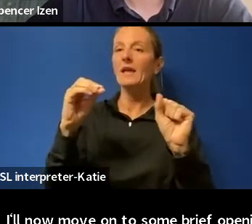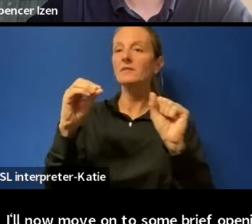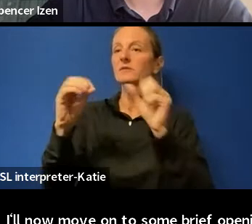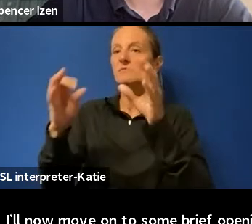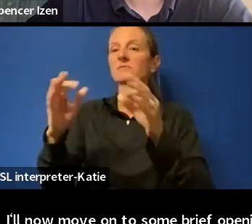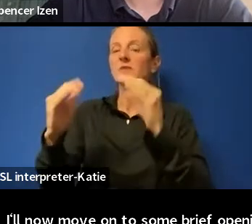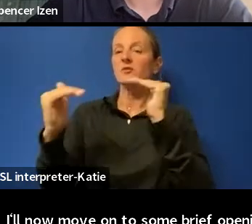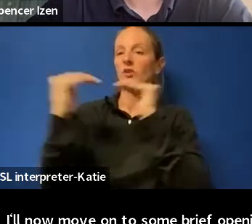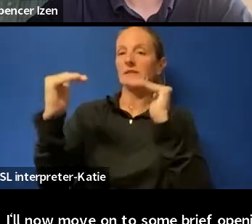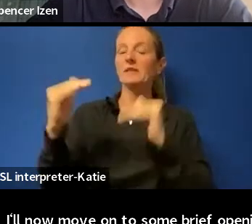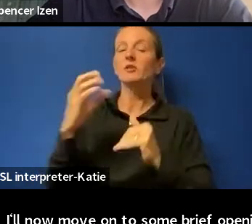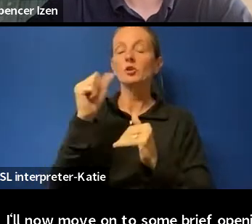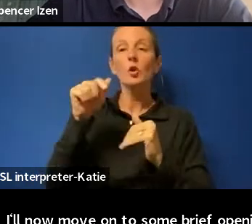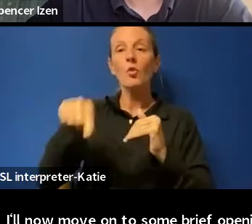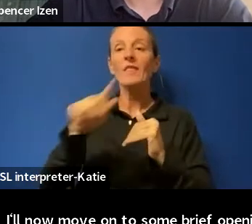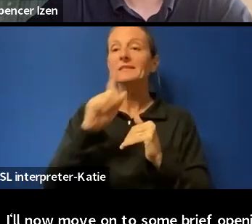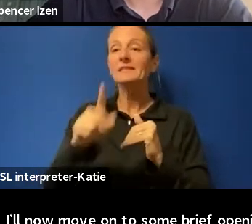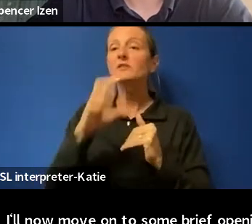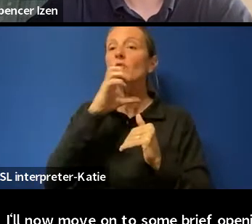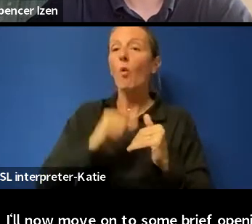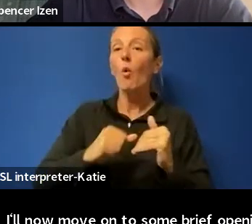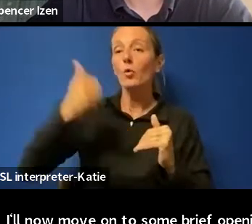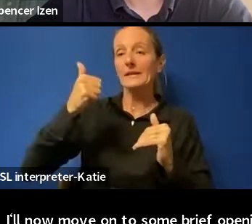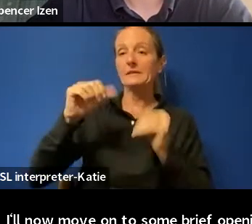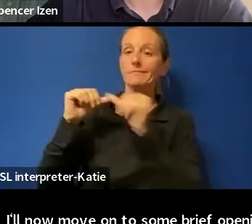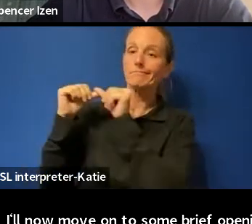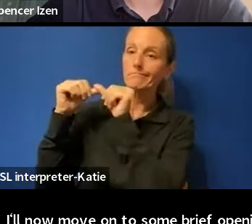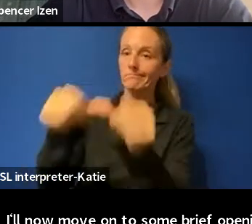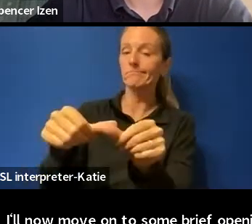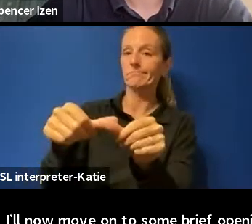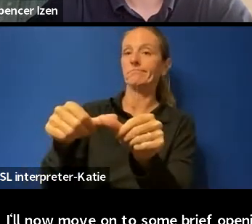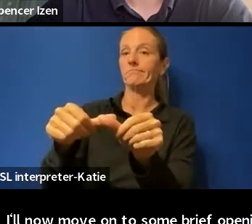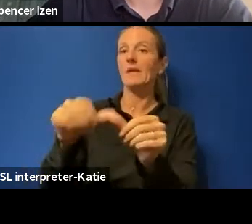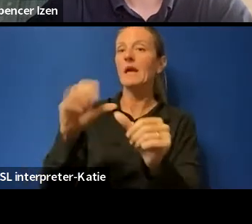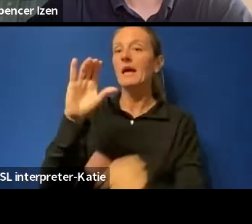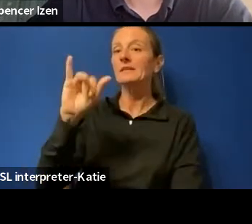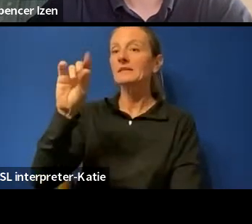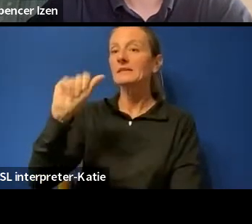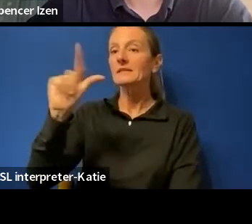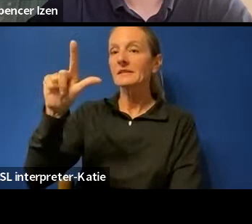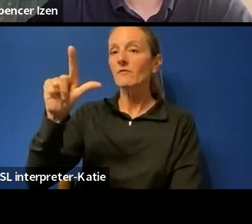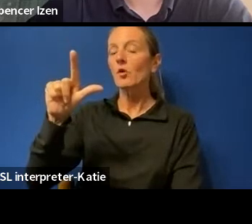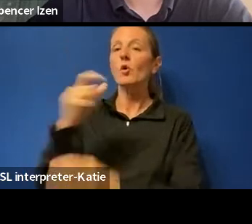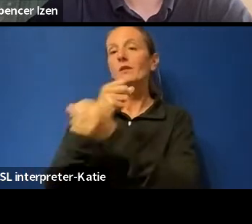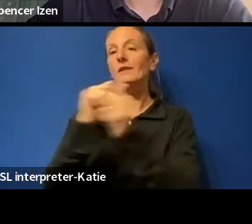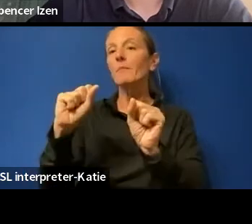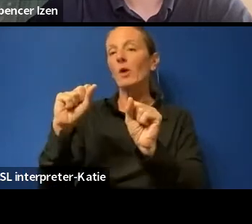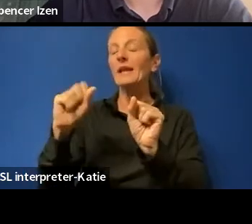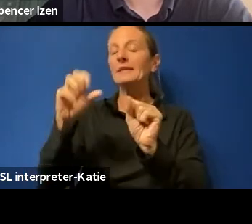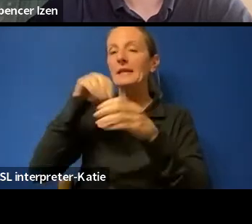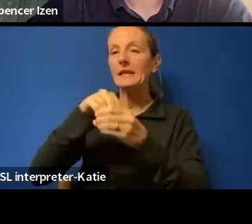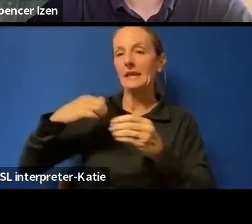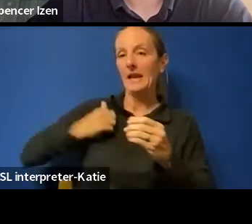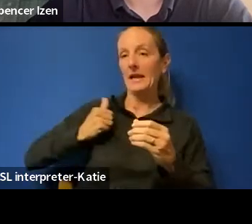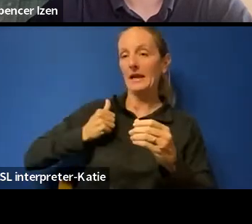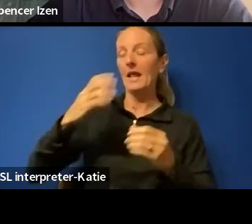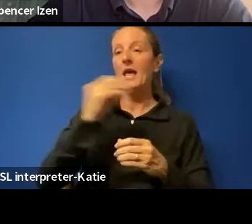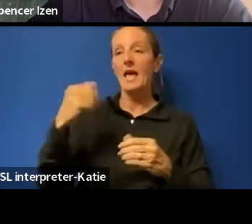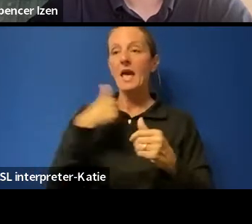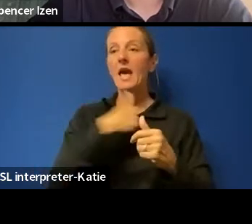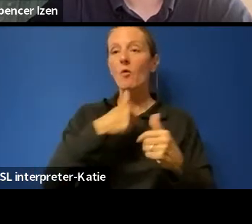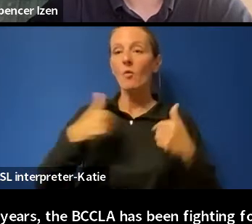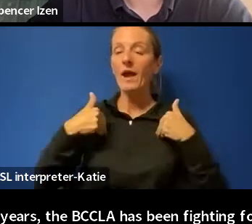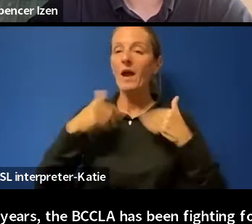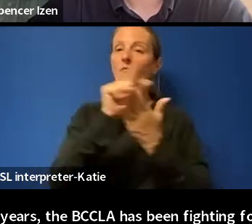oldest and longest running Civil Liberties Association in Canada, and we accomplish our work through public education, law and policy